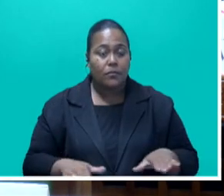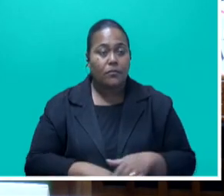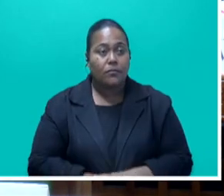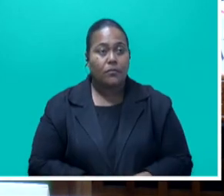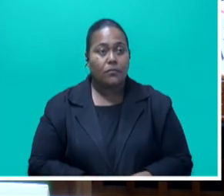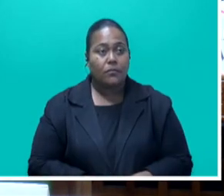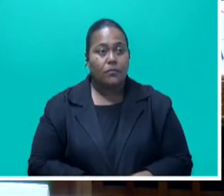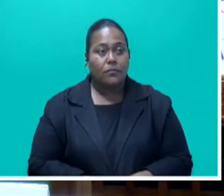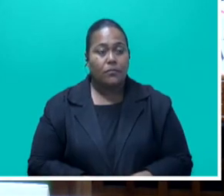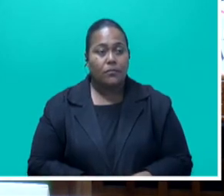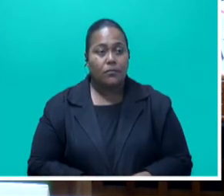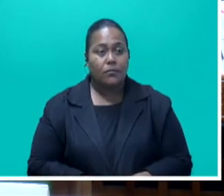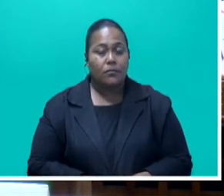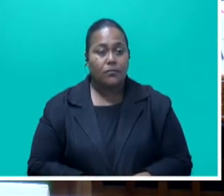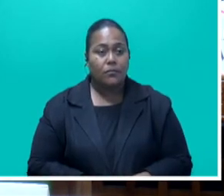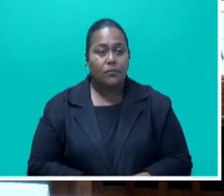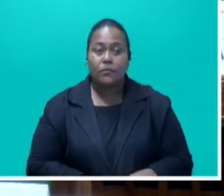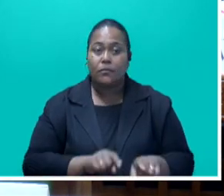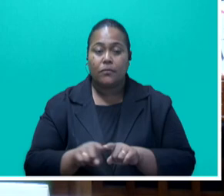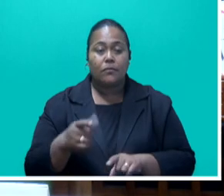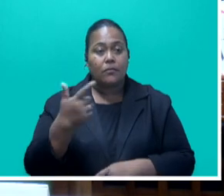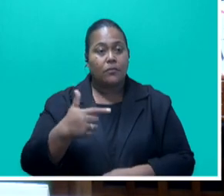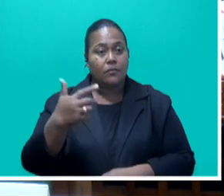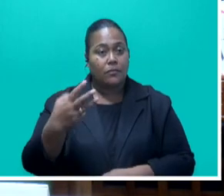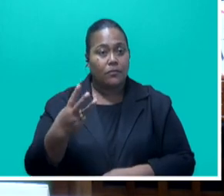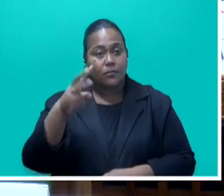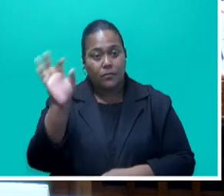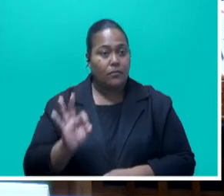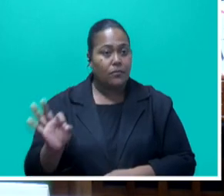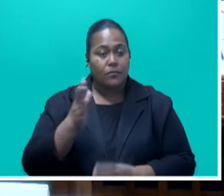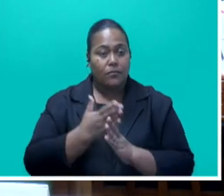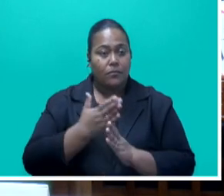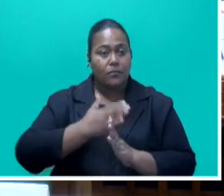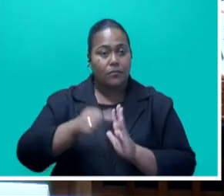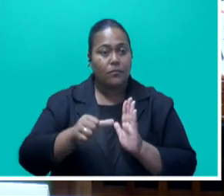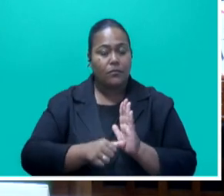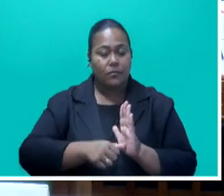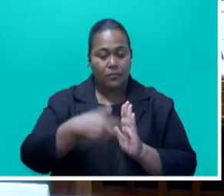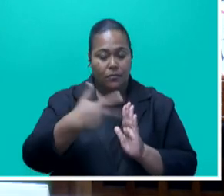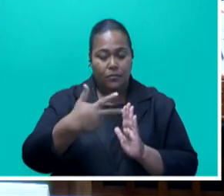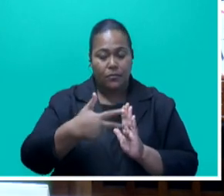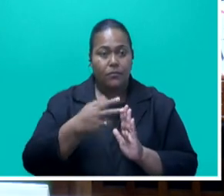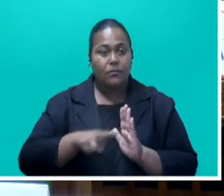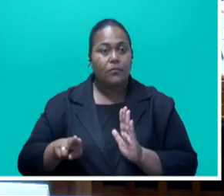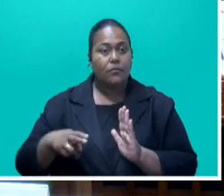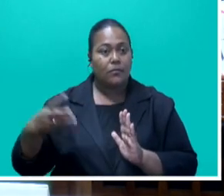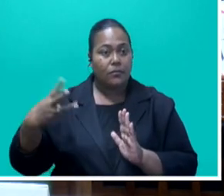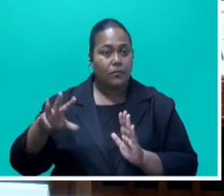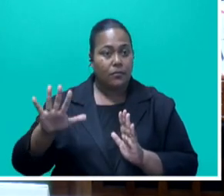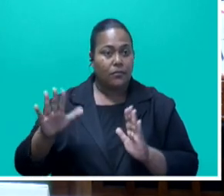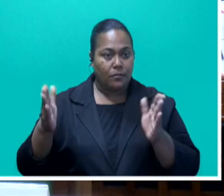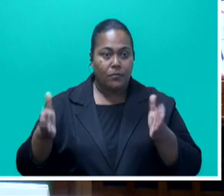The biggest portion, Honorable Speaker, 73% are between the age of 18 to 35. So, again,